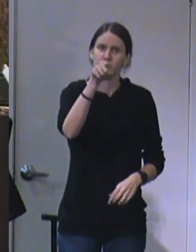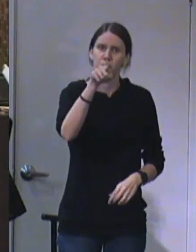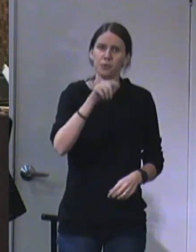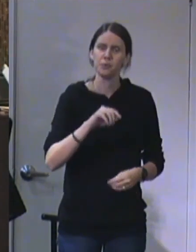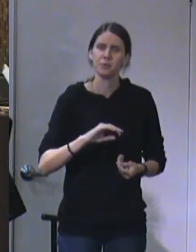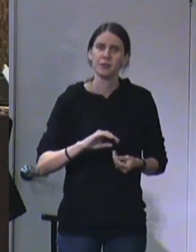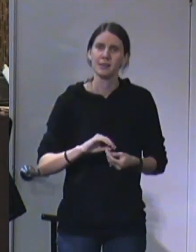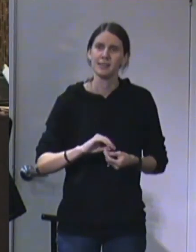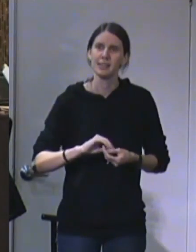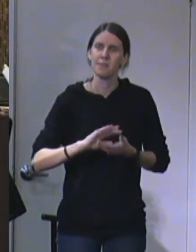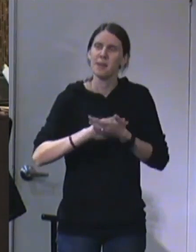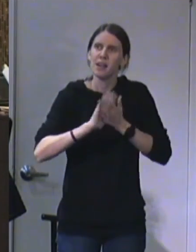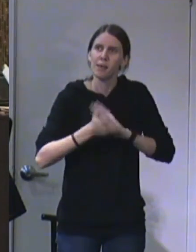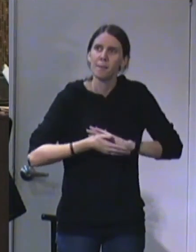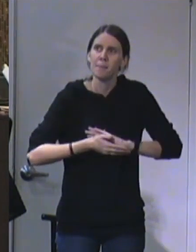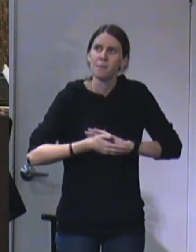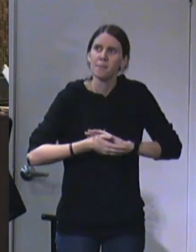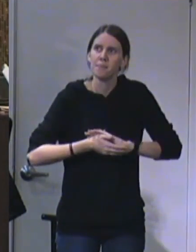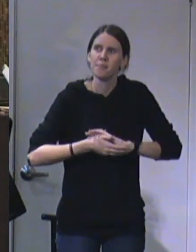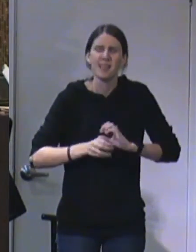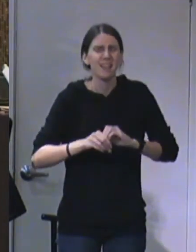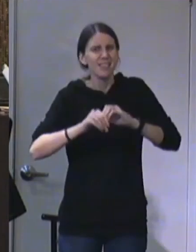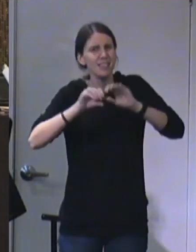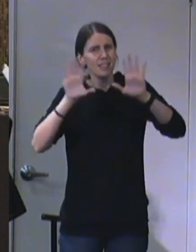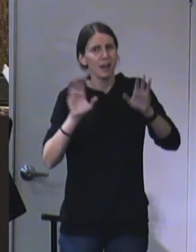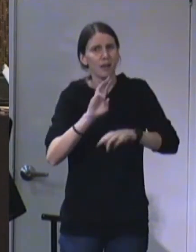to be the light of the world, but God,